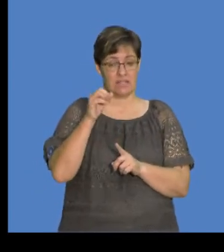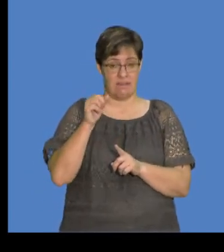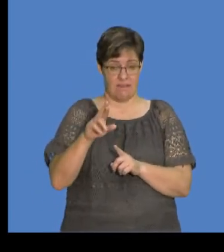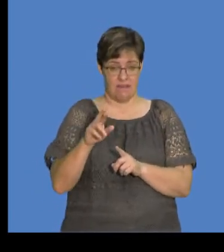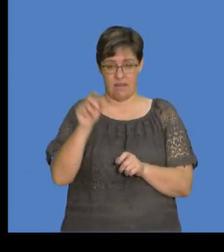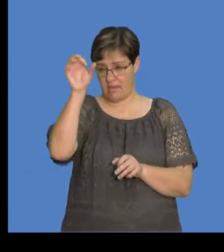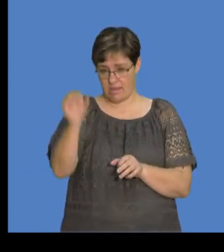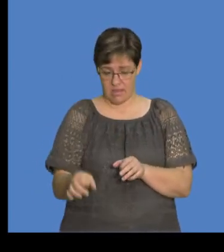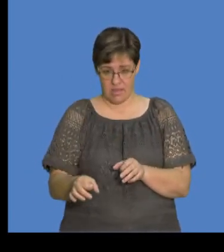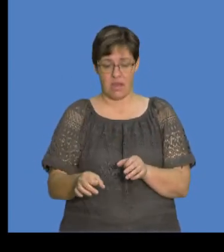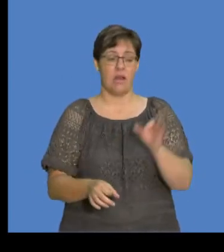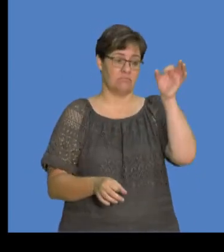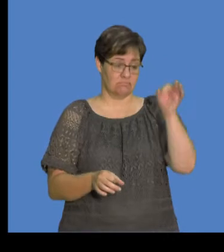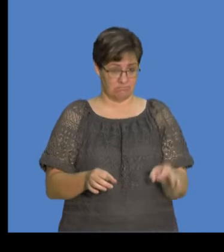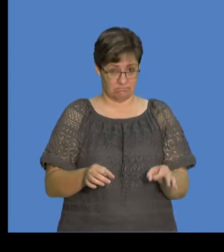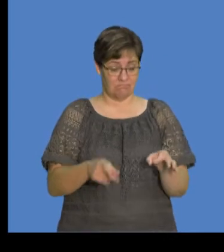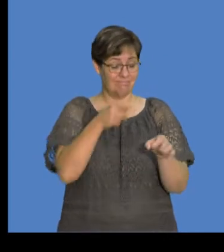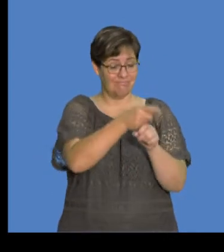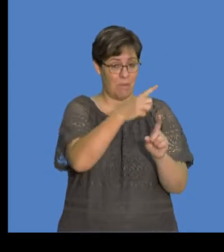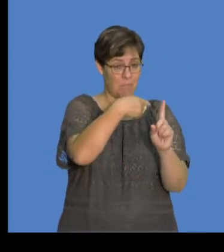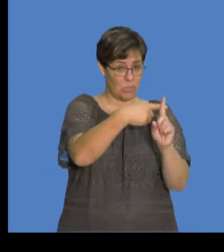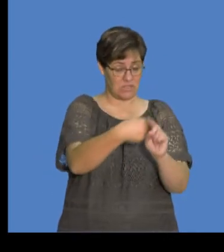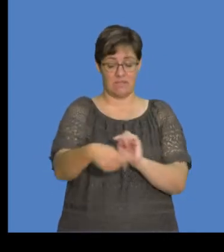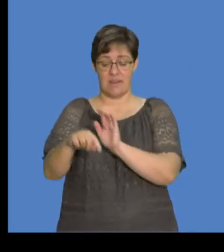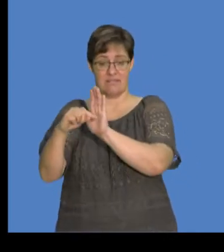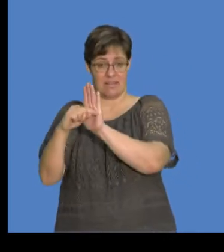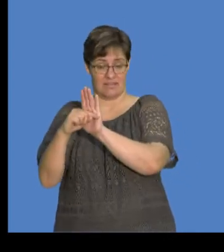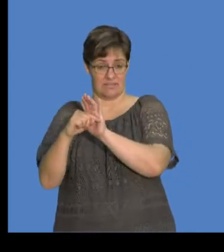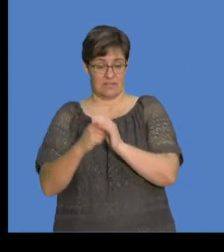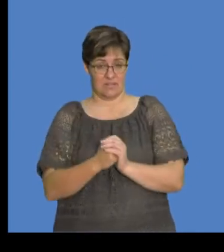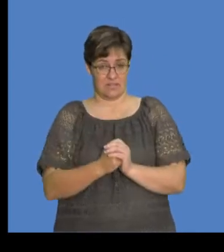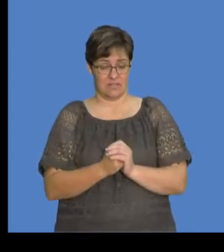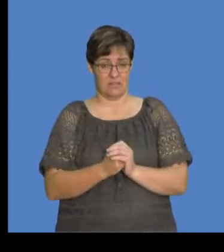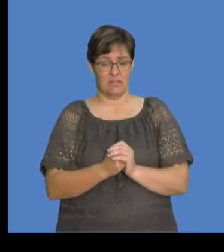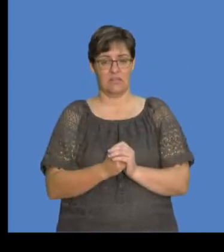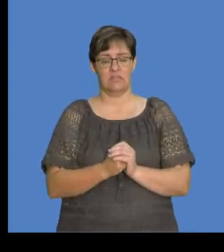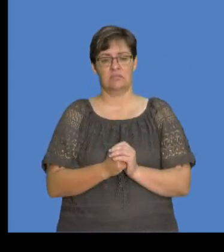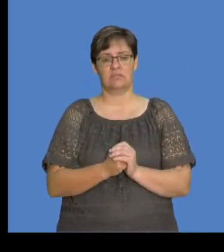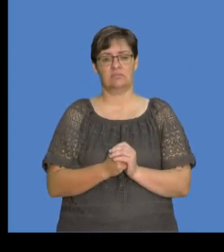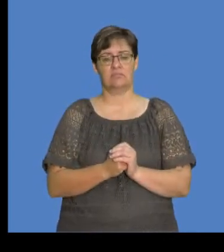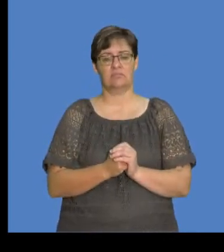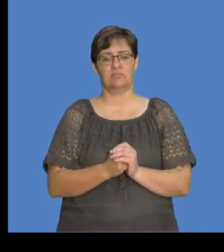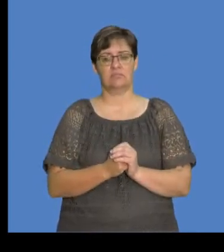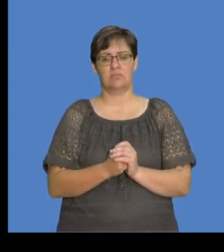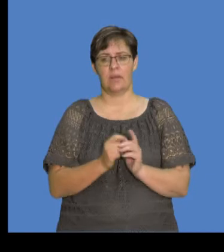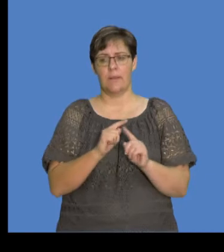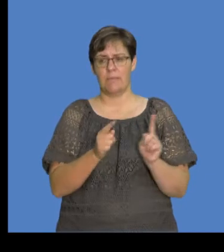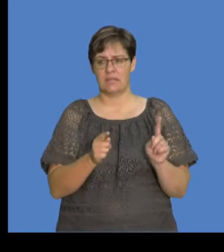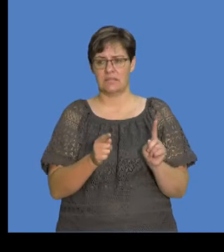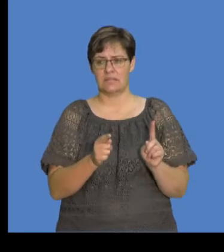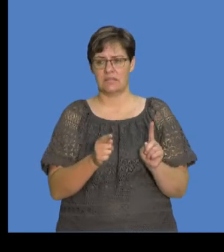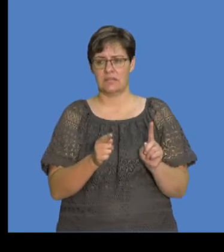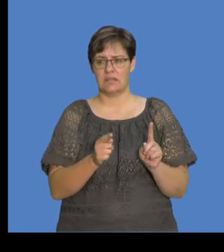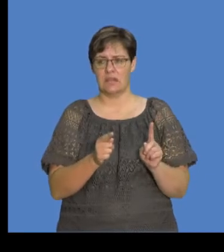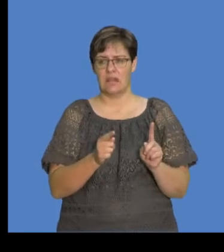okay, one is positive and one is negative. then the thin thread does not allow the charge to